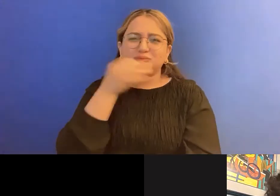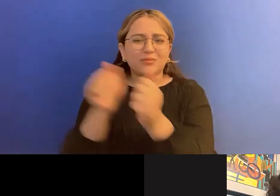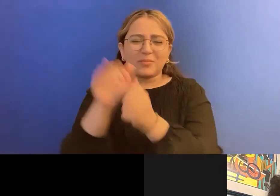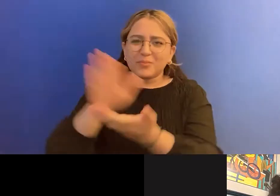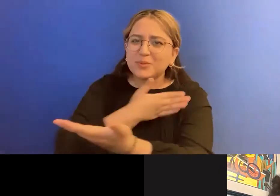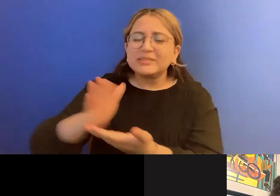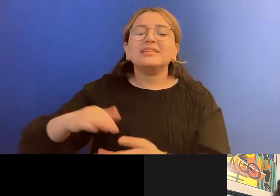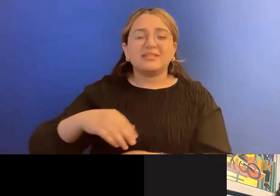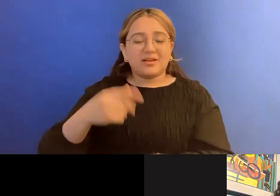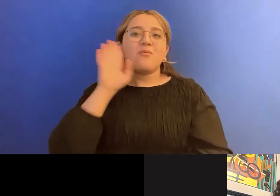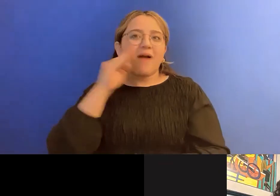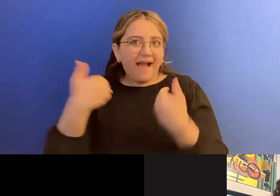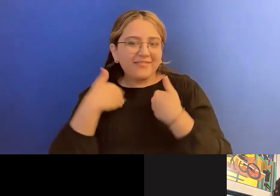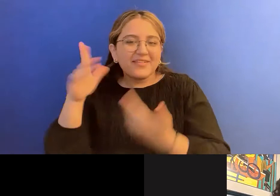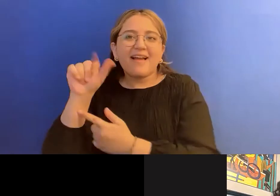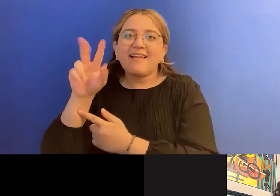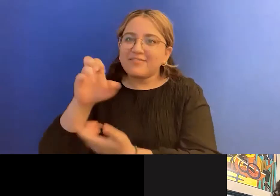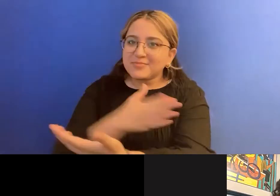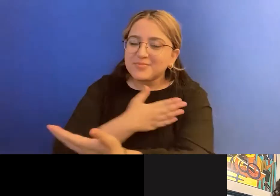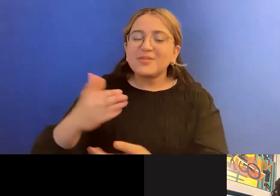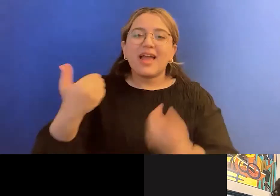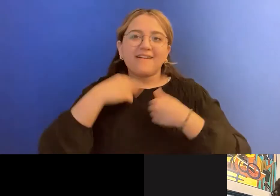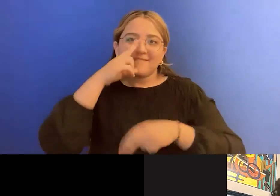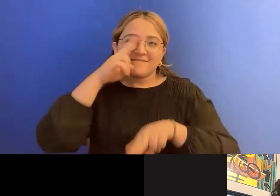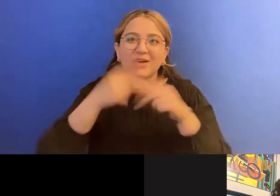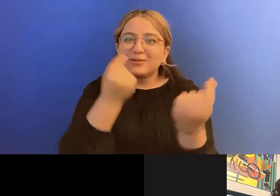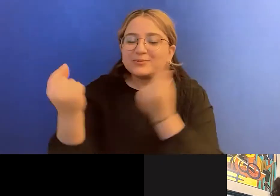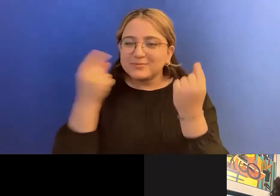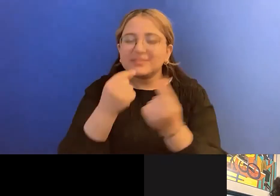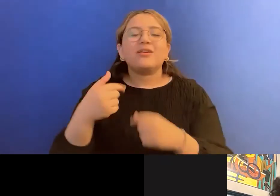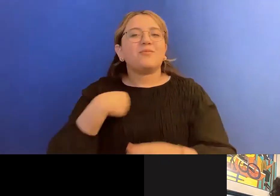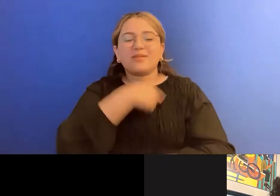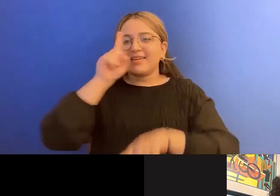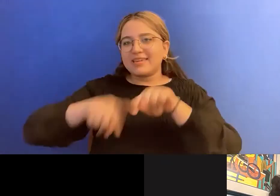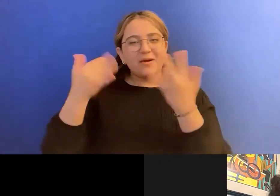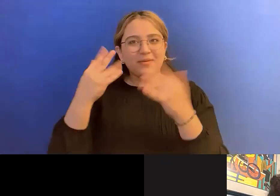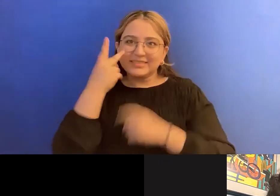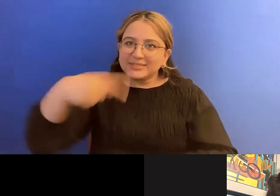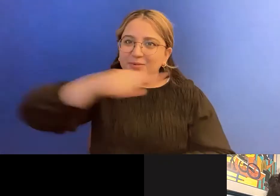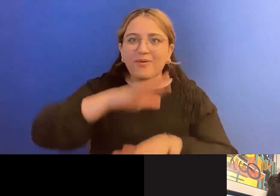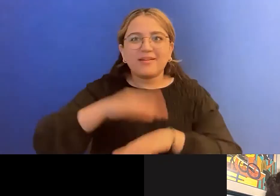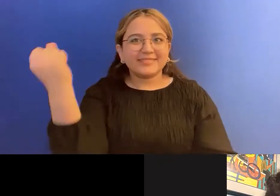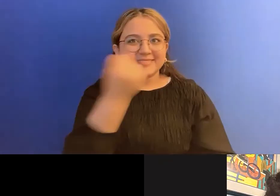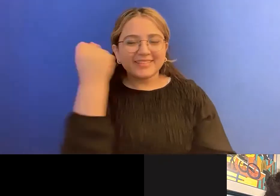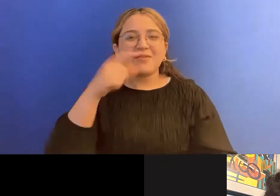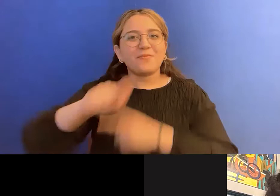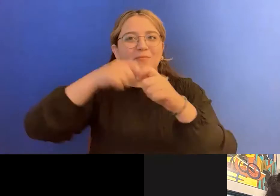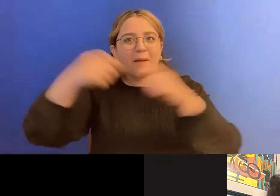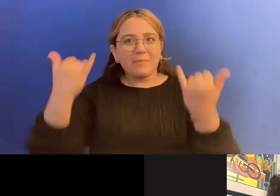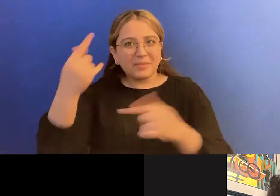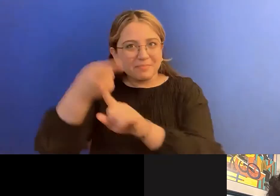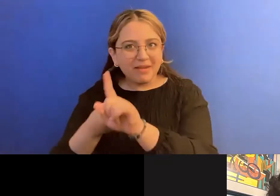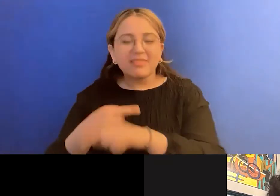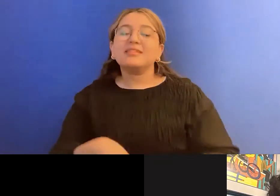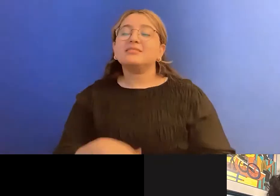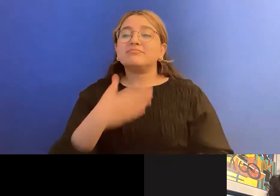friends in fat community. And we can't wait to see you to wrap up the month with you on Saturday. So please go to NAFA.org and